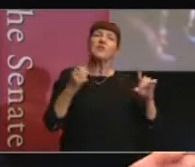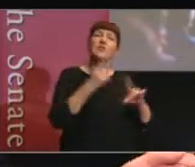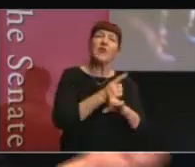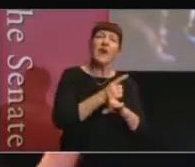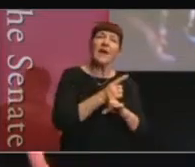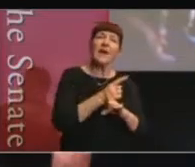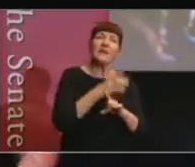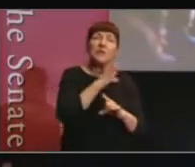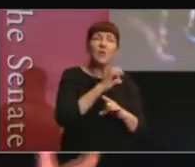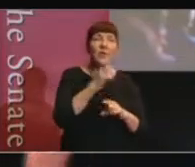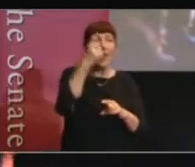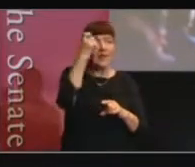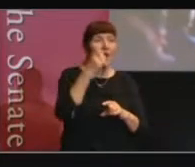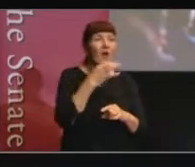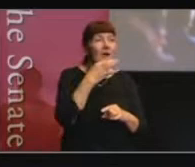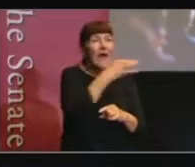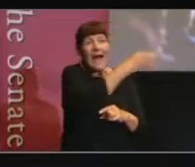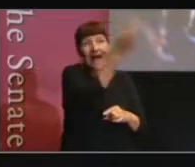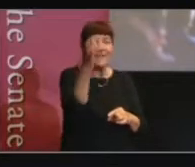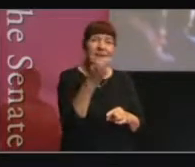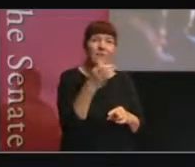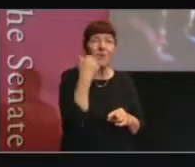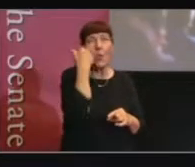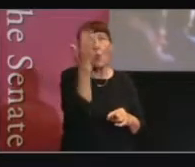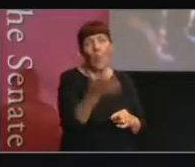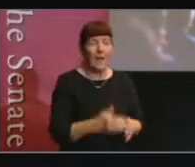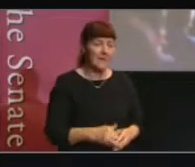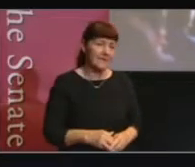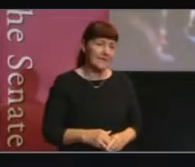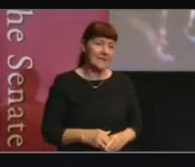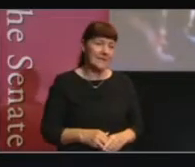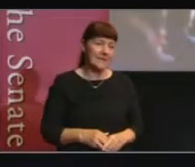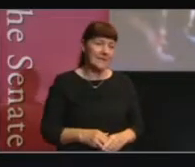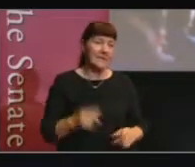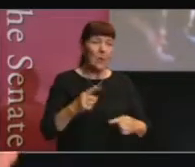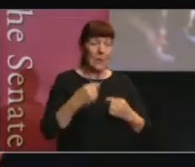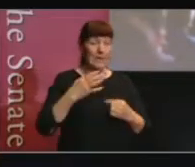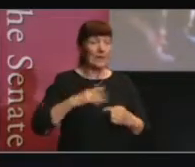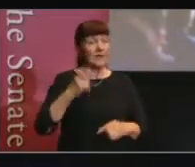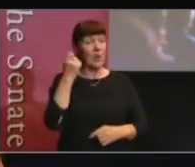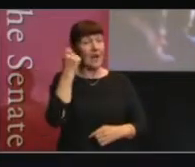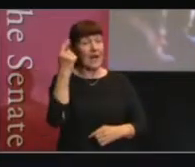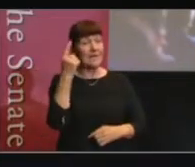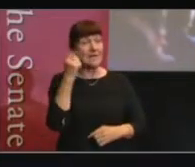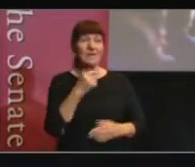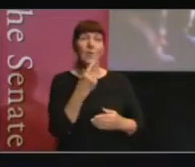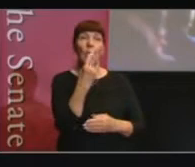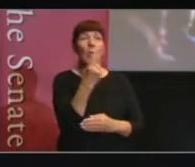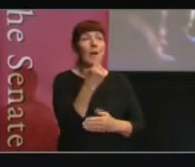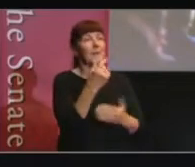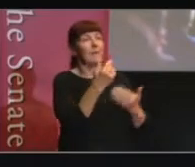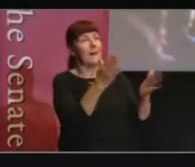the idea of asking everyone all the time. We need to understand there's not just one public,